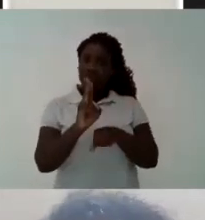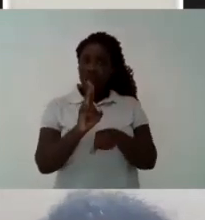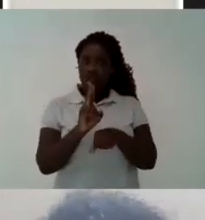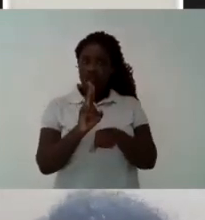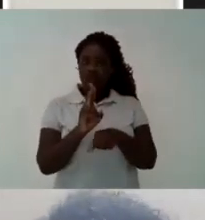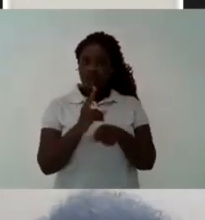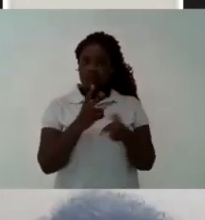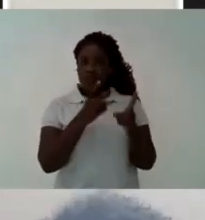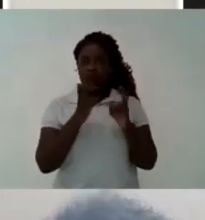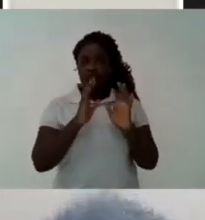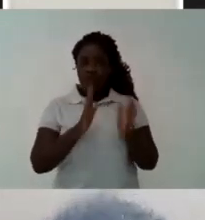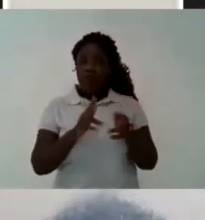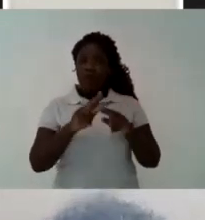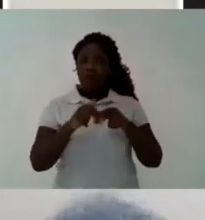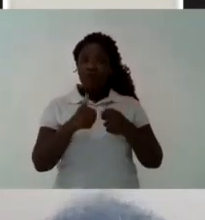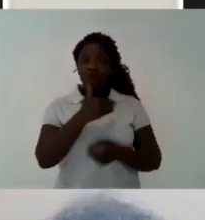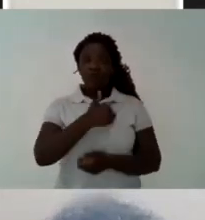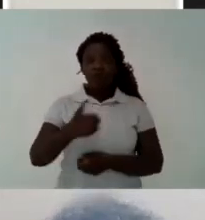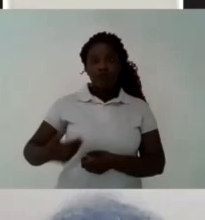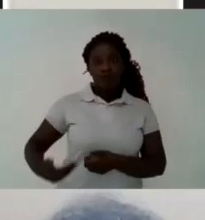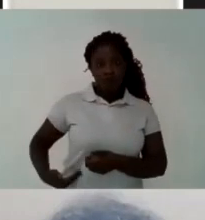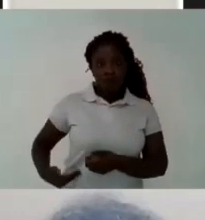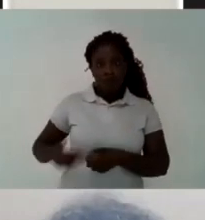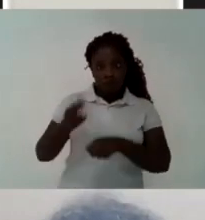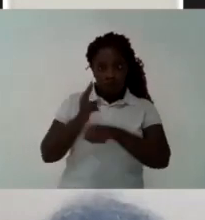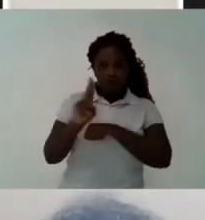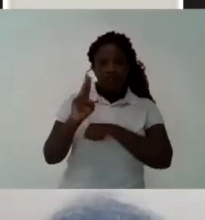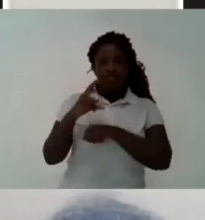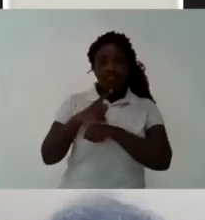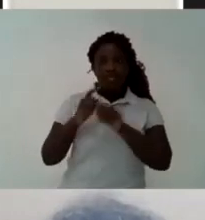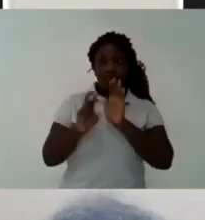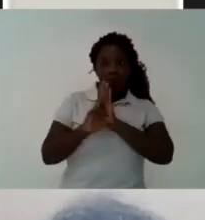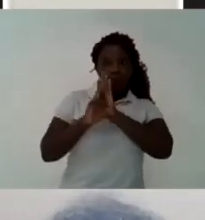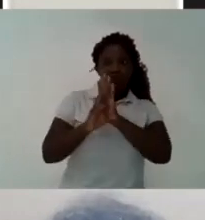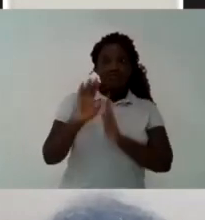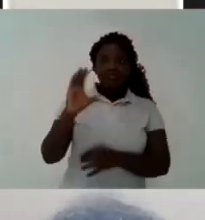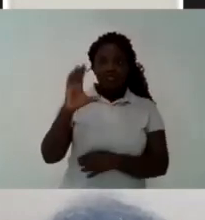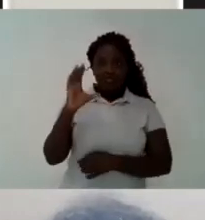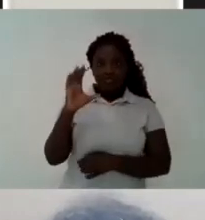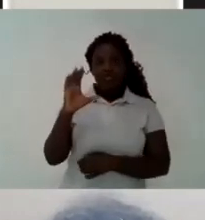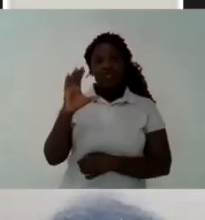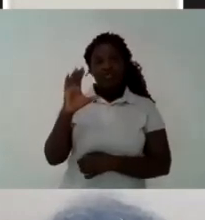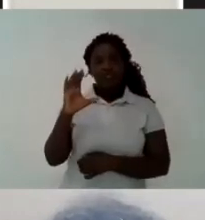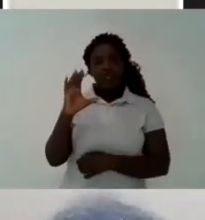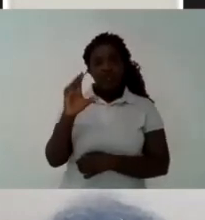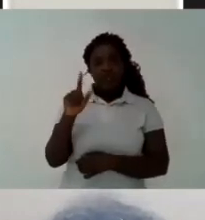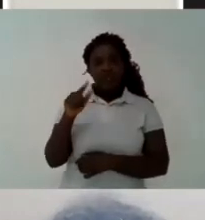Death that could be avoided And this is what we are calling